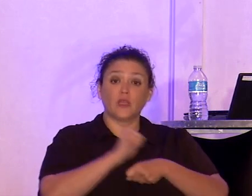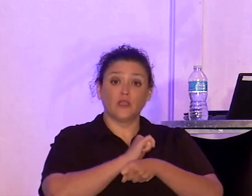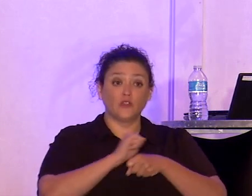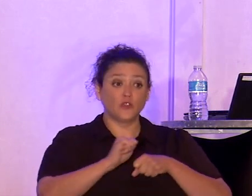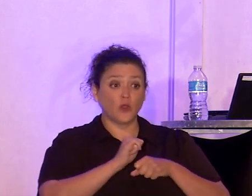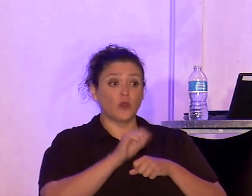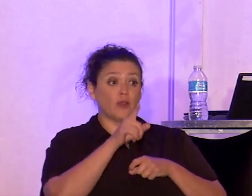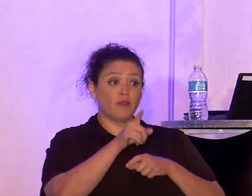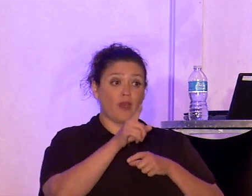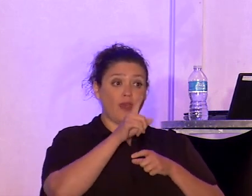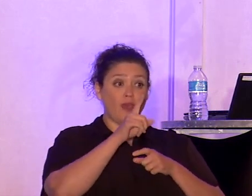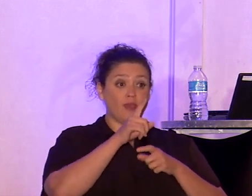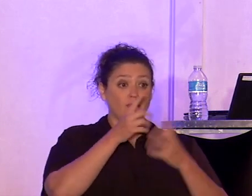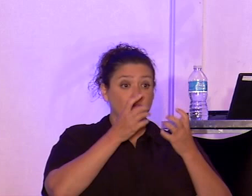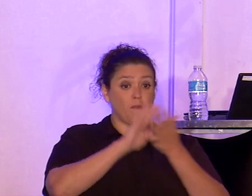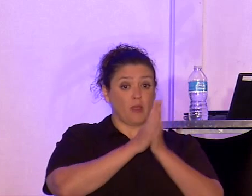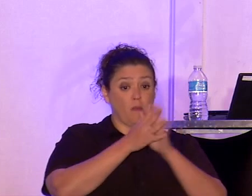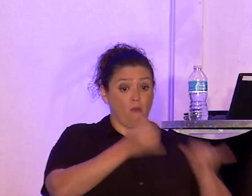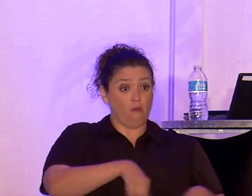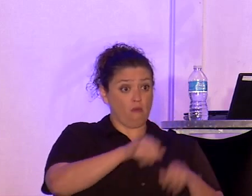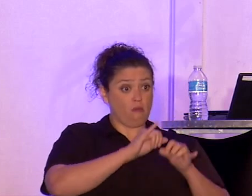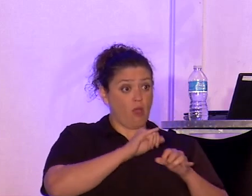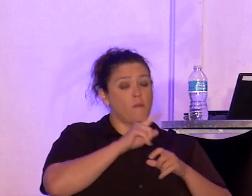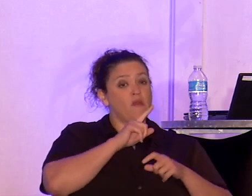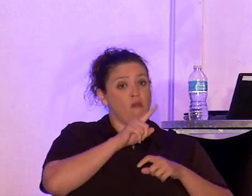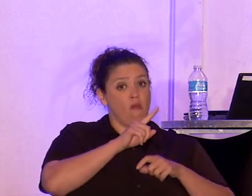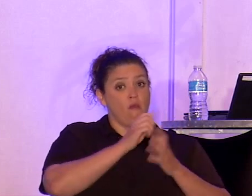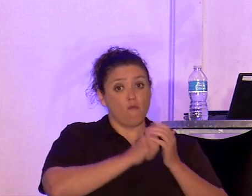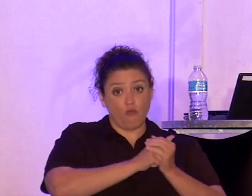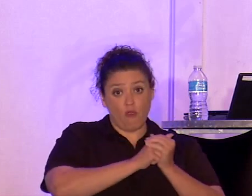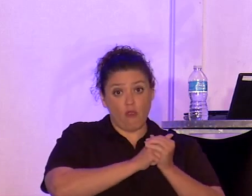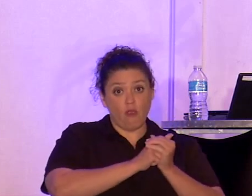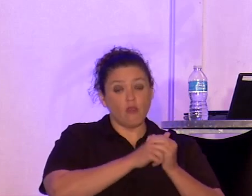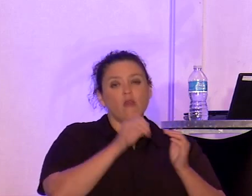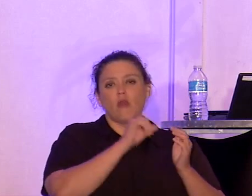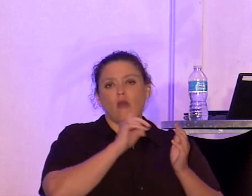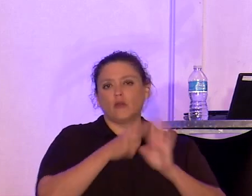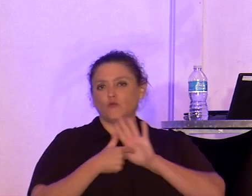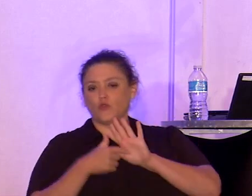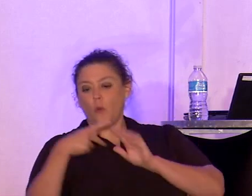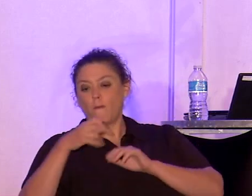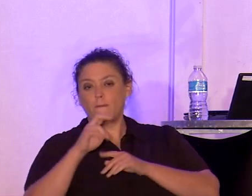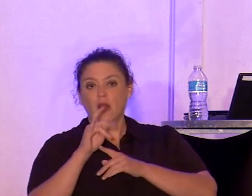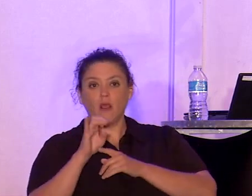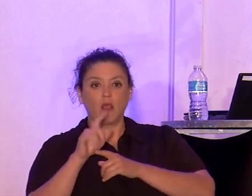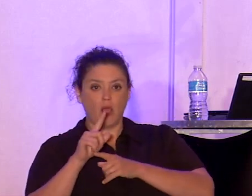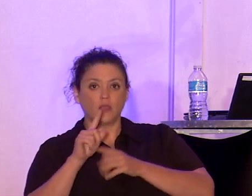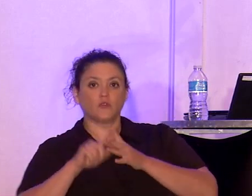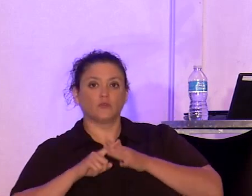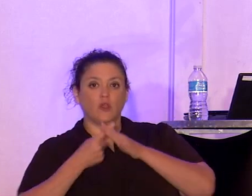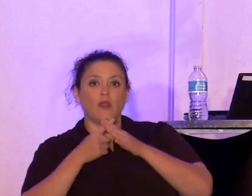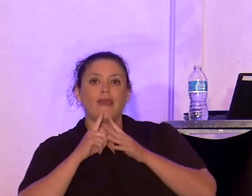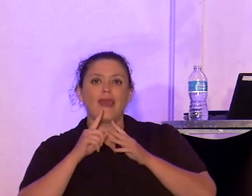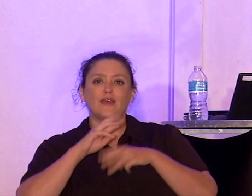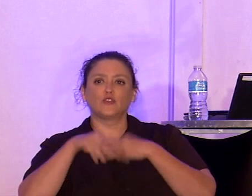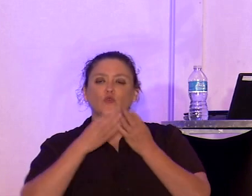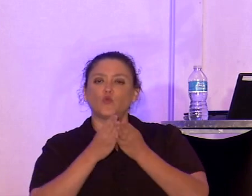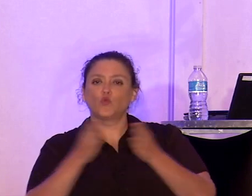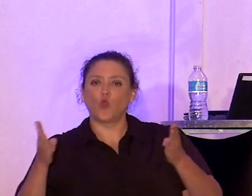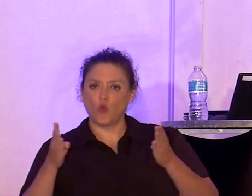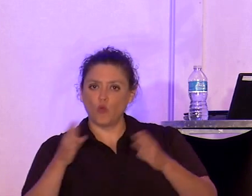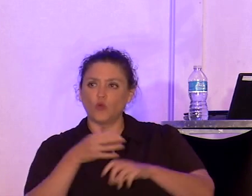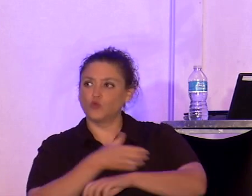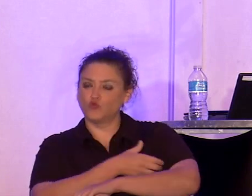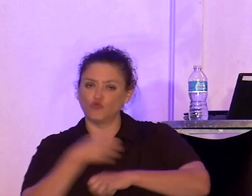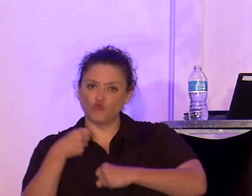prayer also exemplifies Pentecostalism's rise as a global and domestic force. And Latino Pentecostals, as